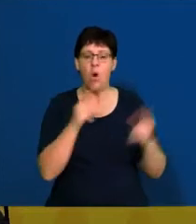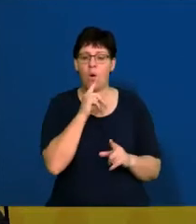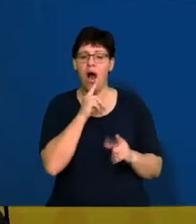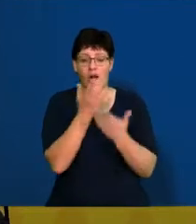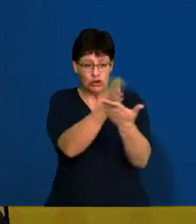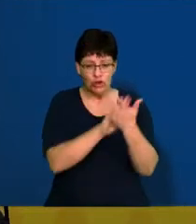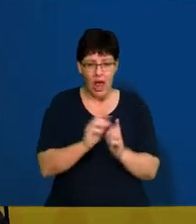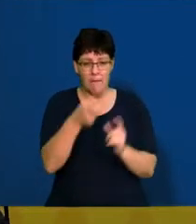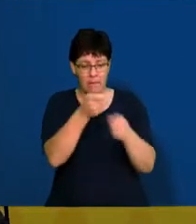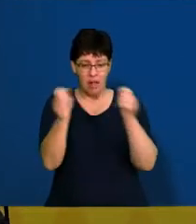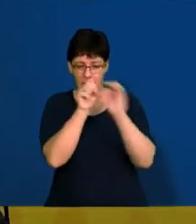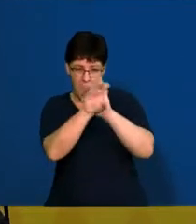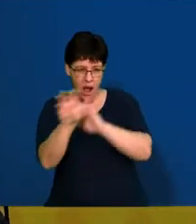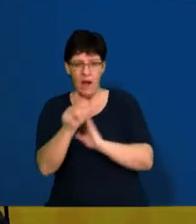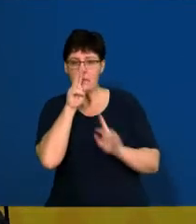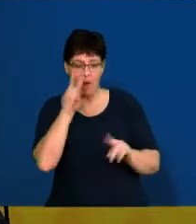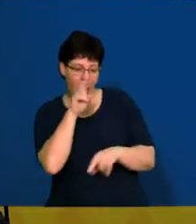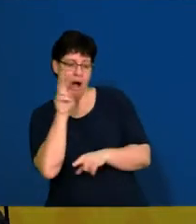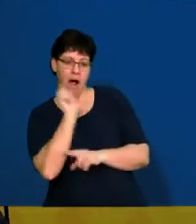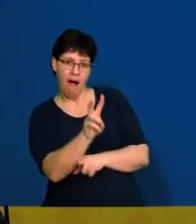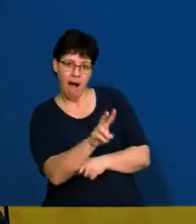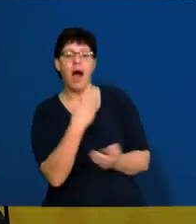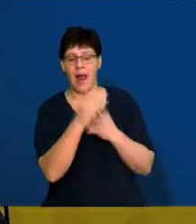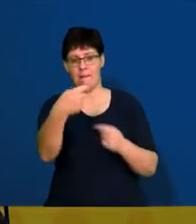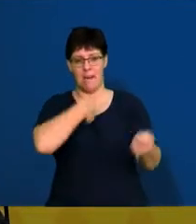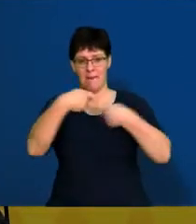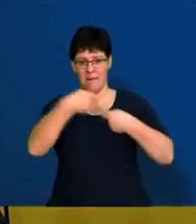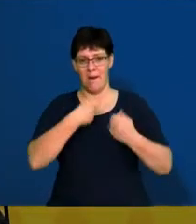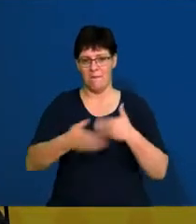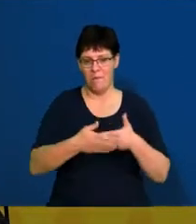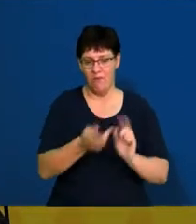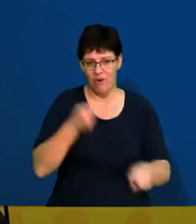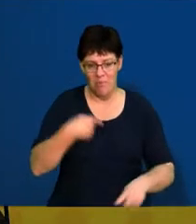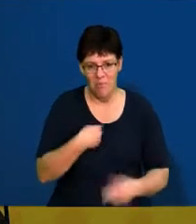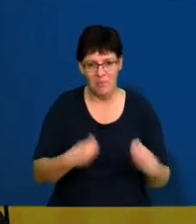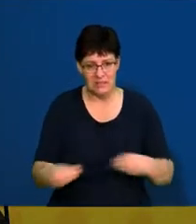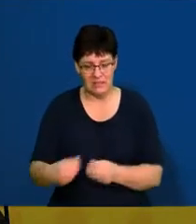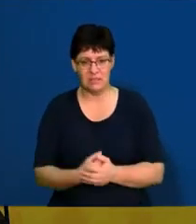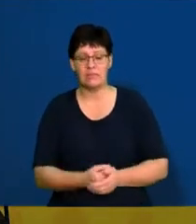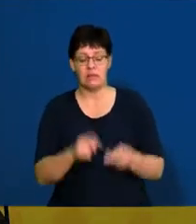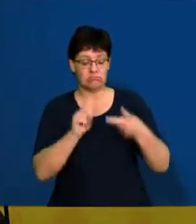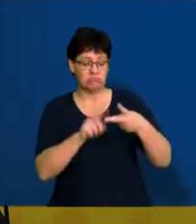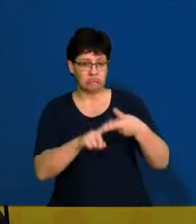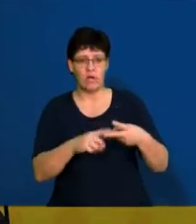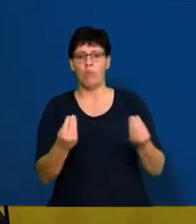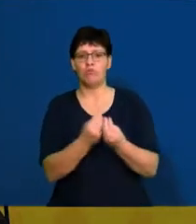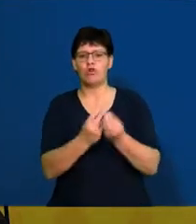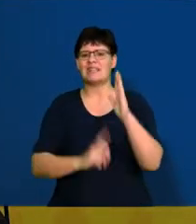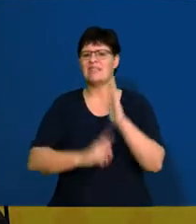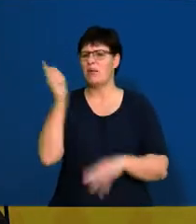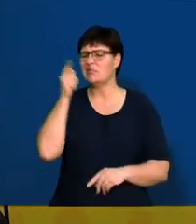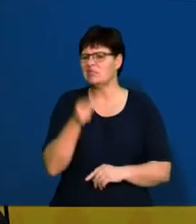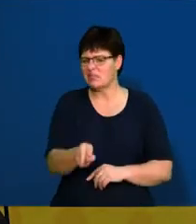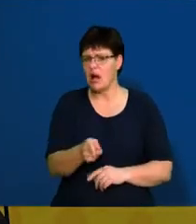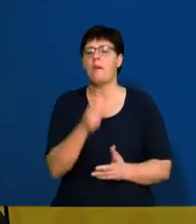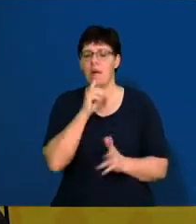share as possible, getting into the market and penetrating the market. If you look at product development, it has all got to do with